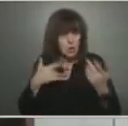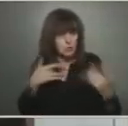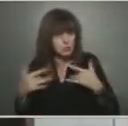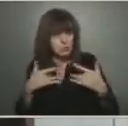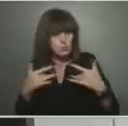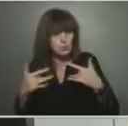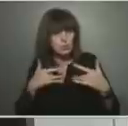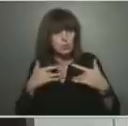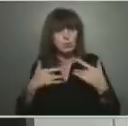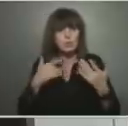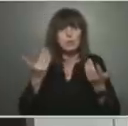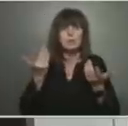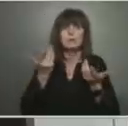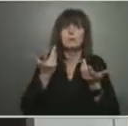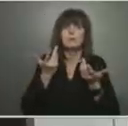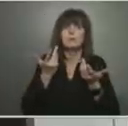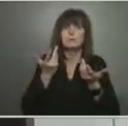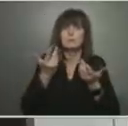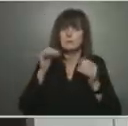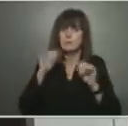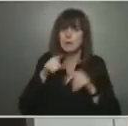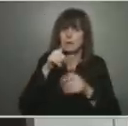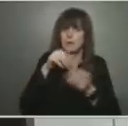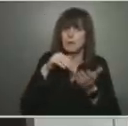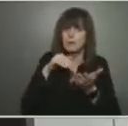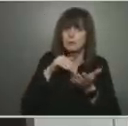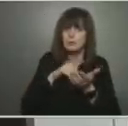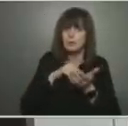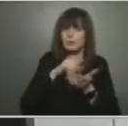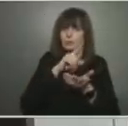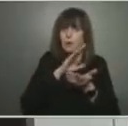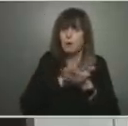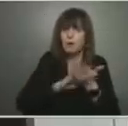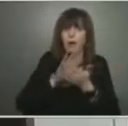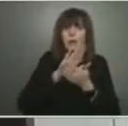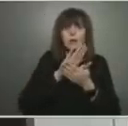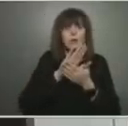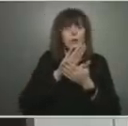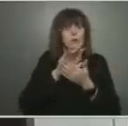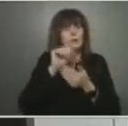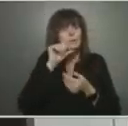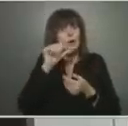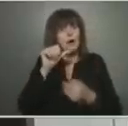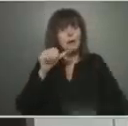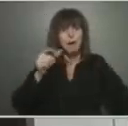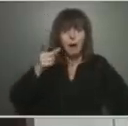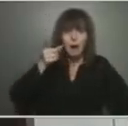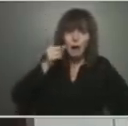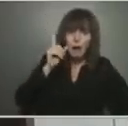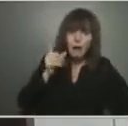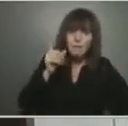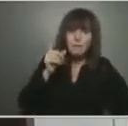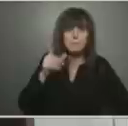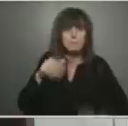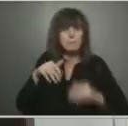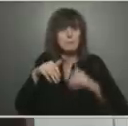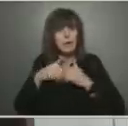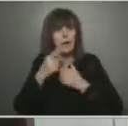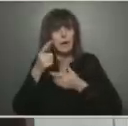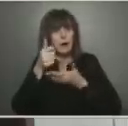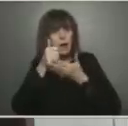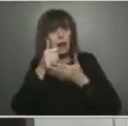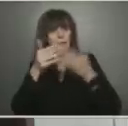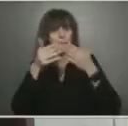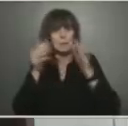CPSO, help out the public with this increasing risk. Well, thank you for that question. So, the science